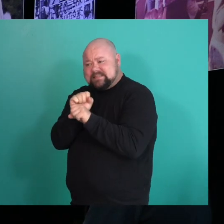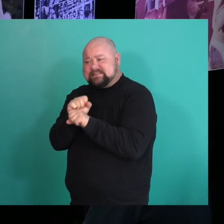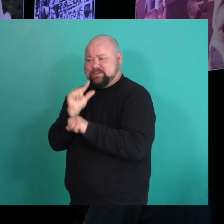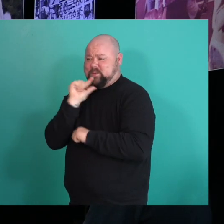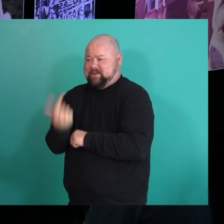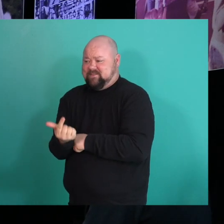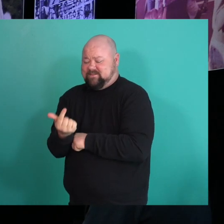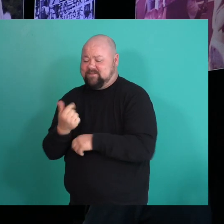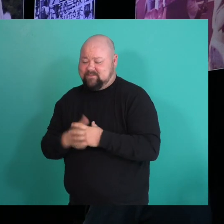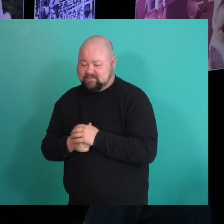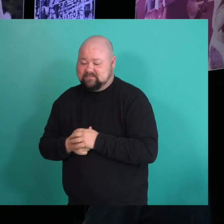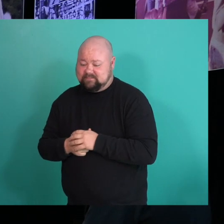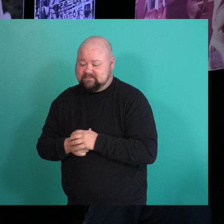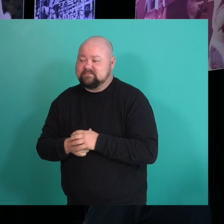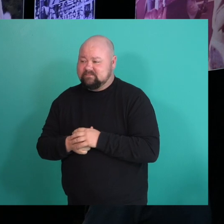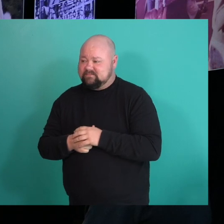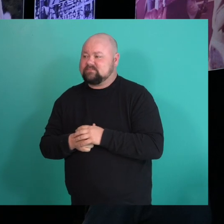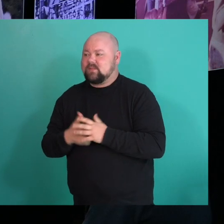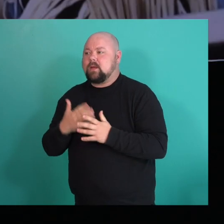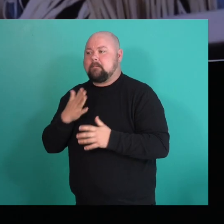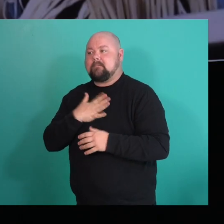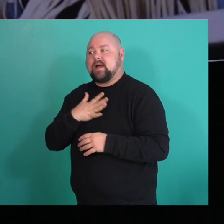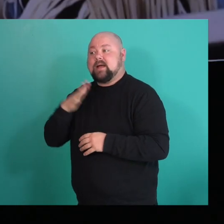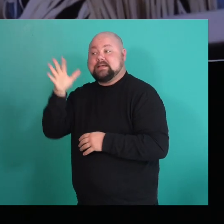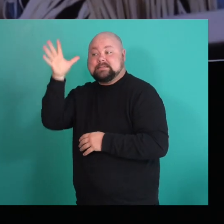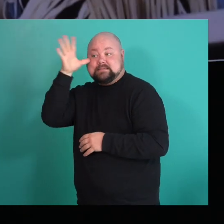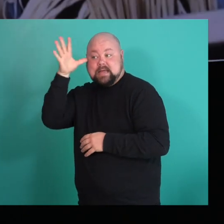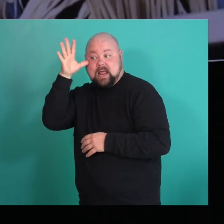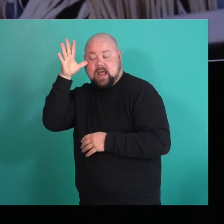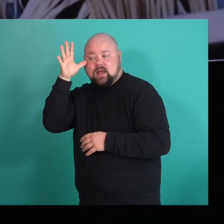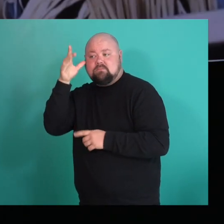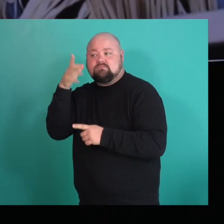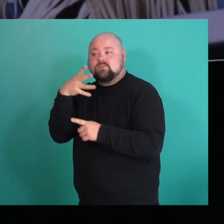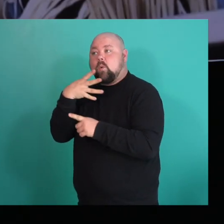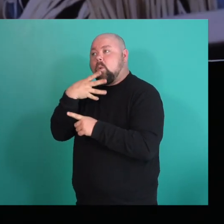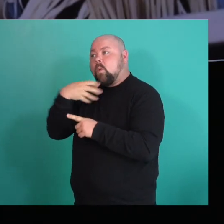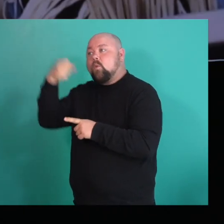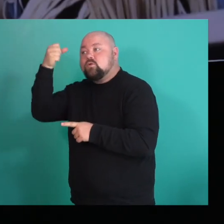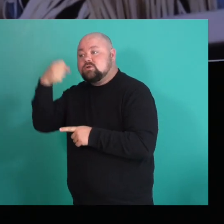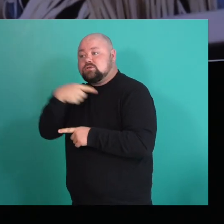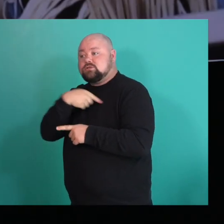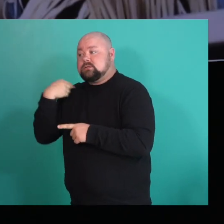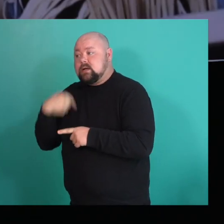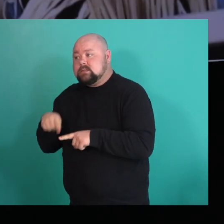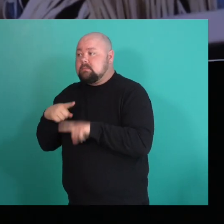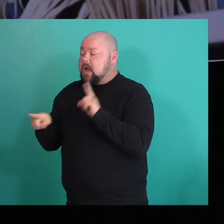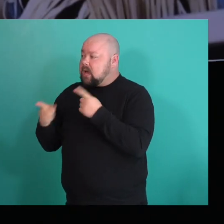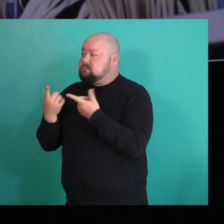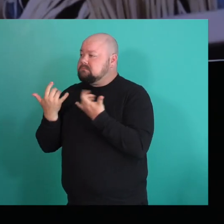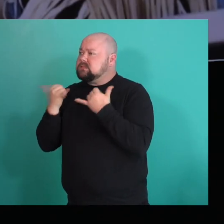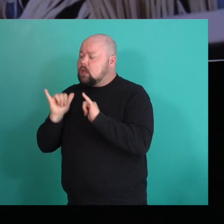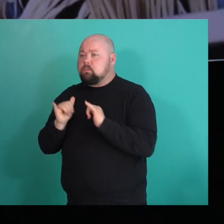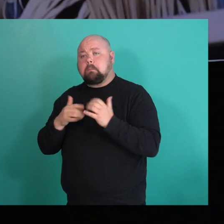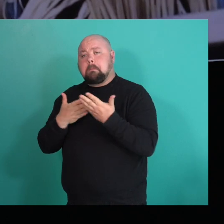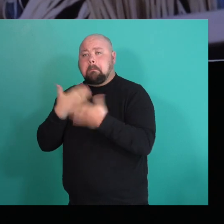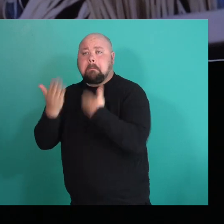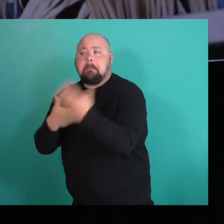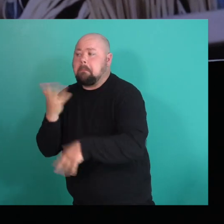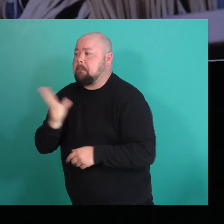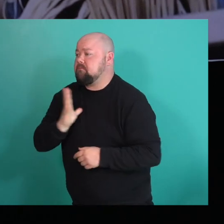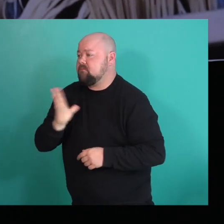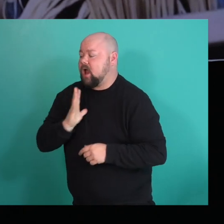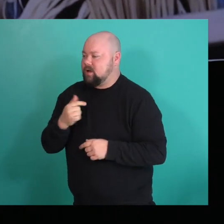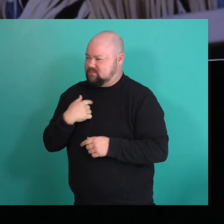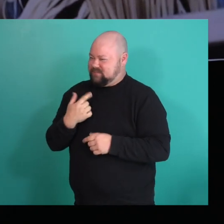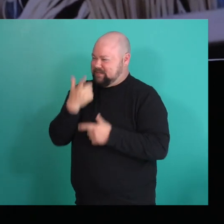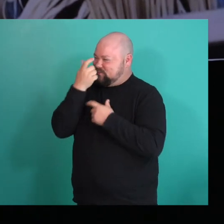and you know, having a, an older Chinese dad, it didn't actually face him. Like it was one of those things was really interesting to watch and bracing